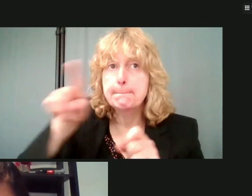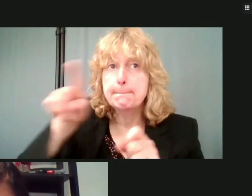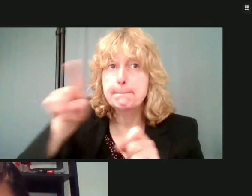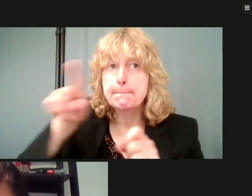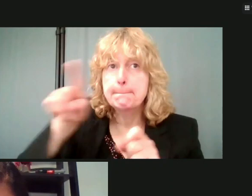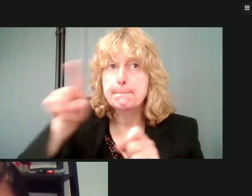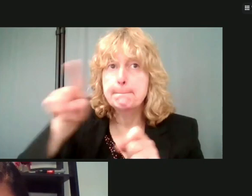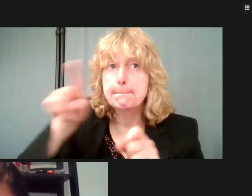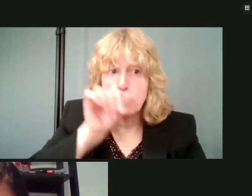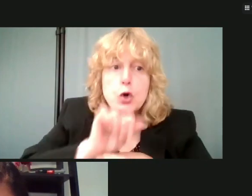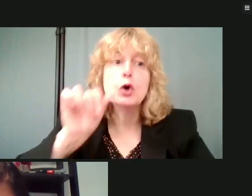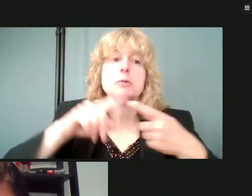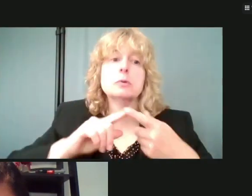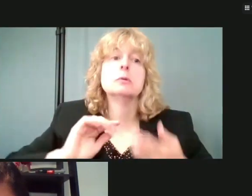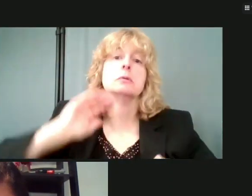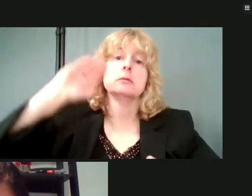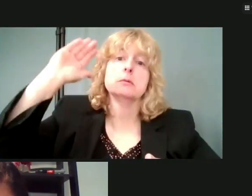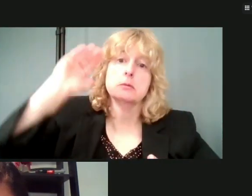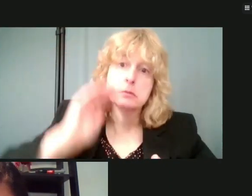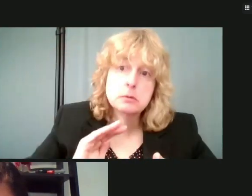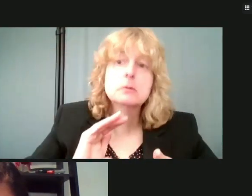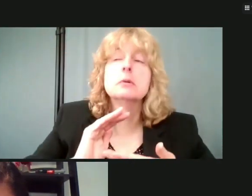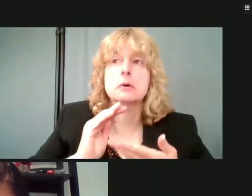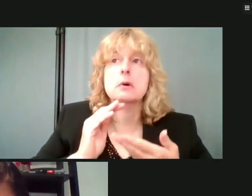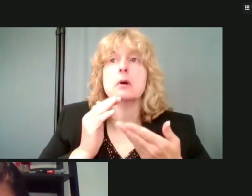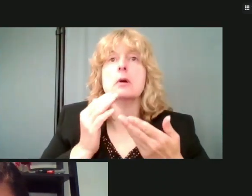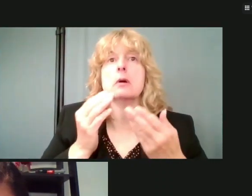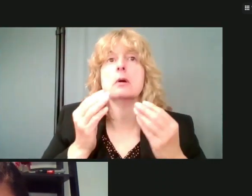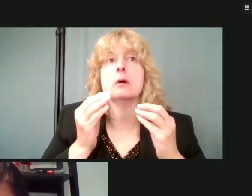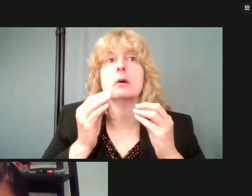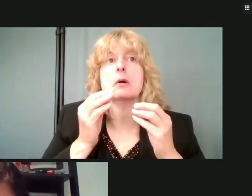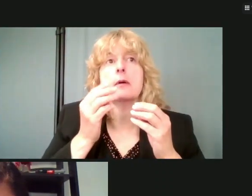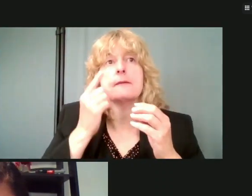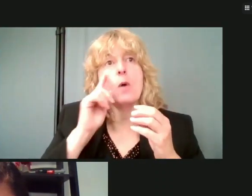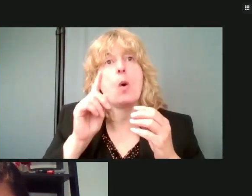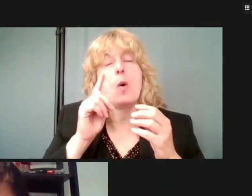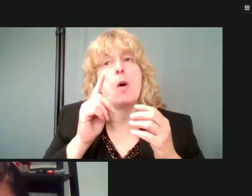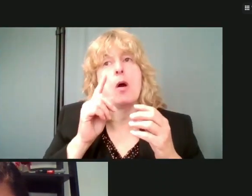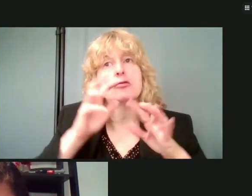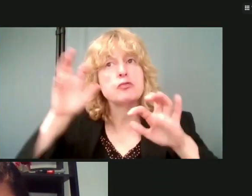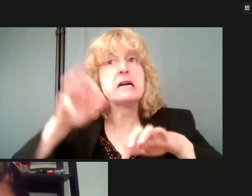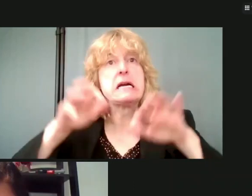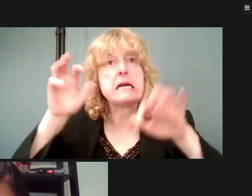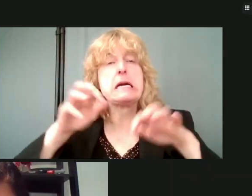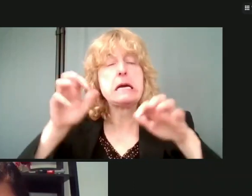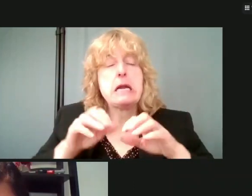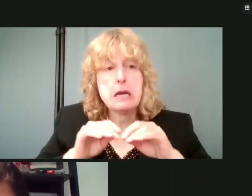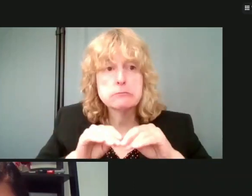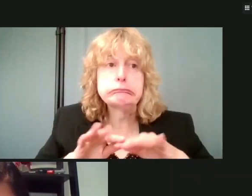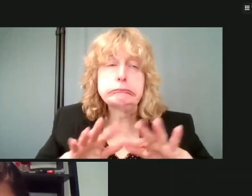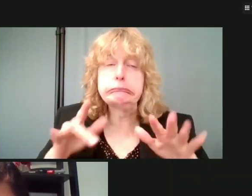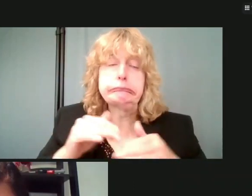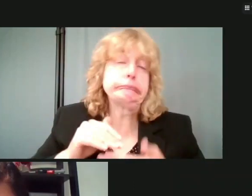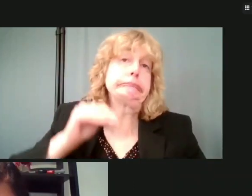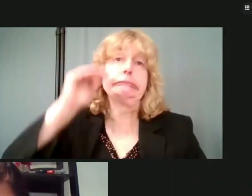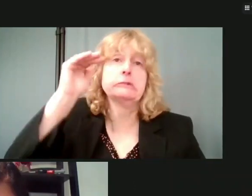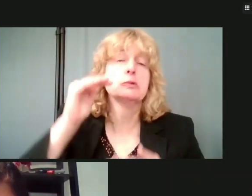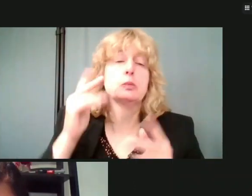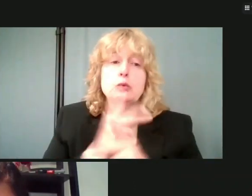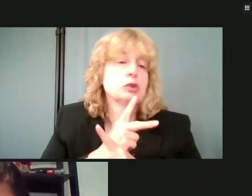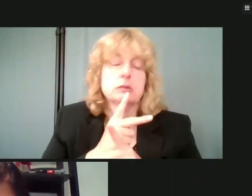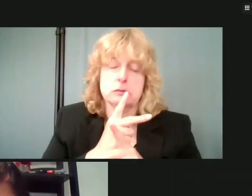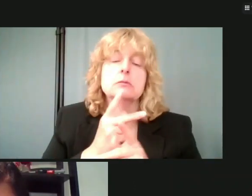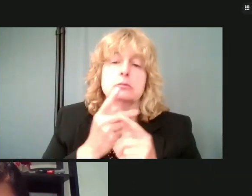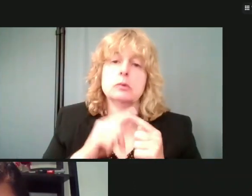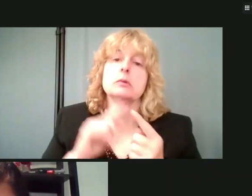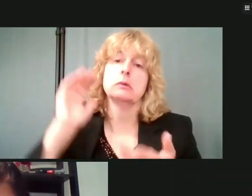to the maximum degree, any consequence of rainfall. Uh, and so, uh, today, um, at